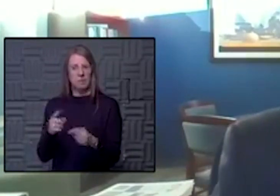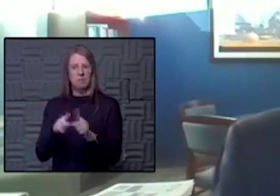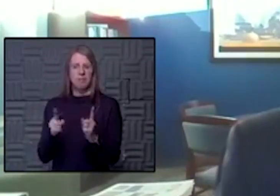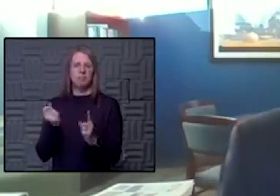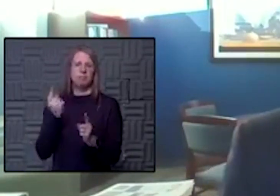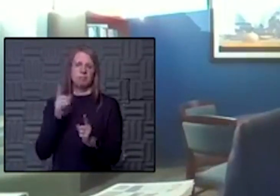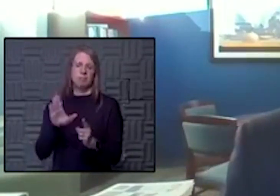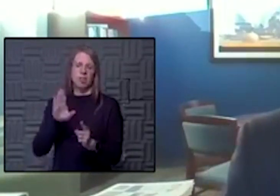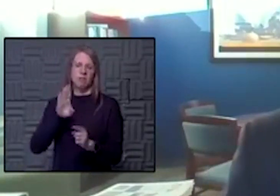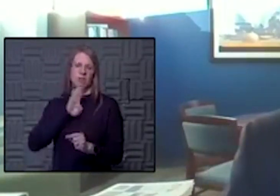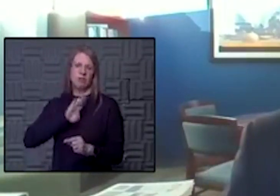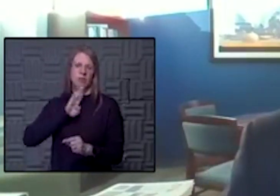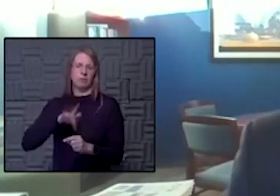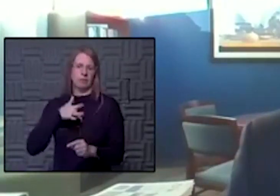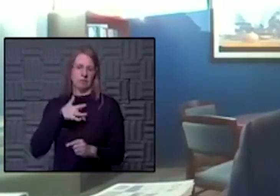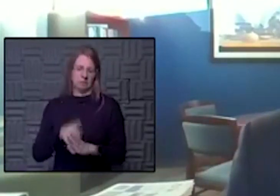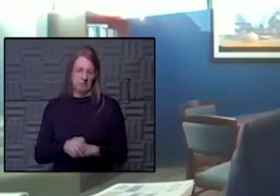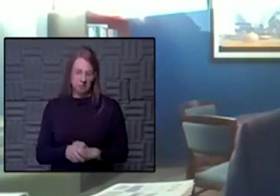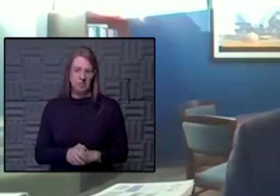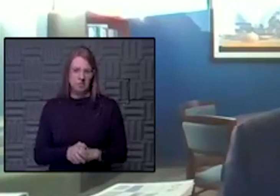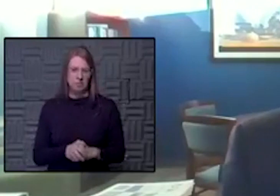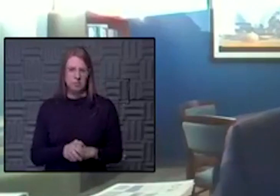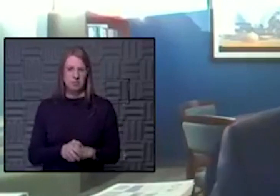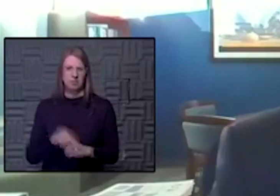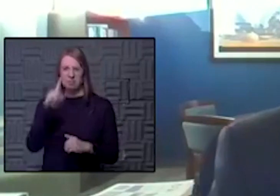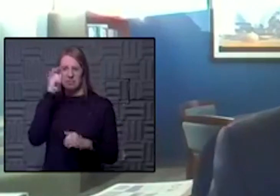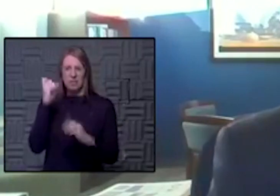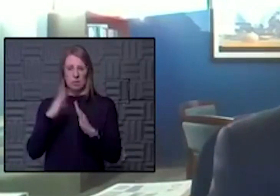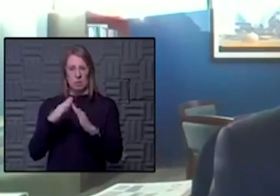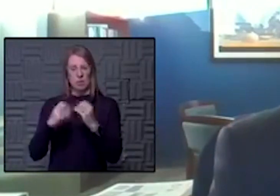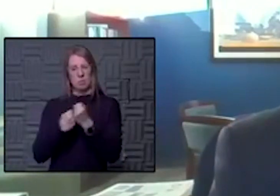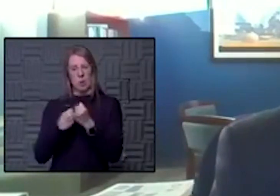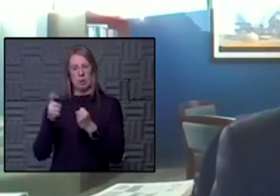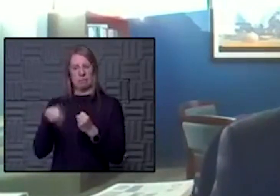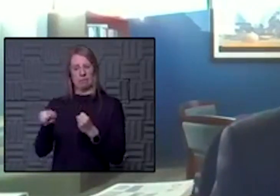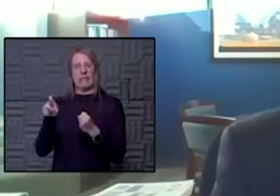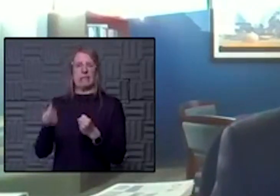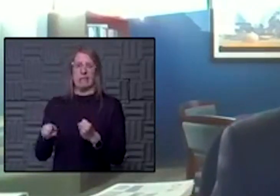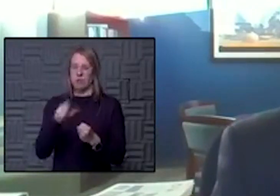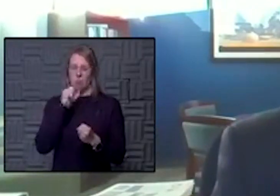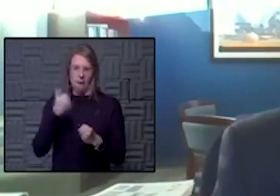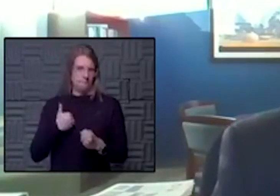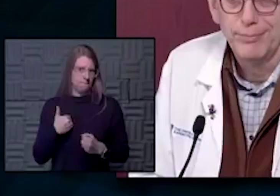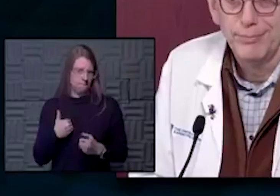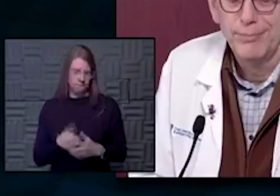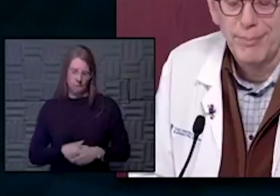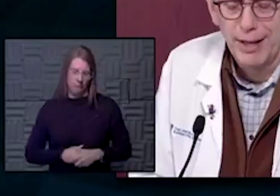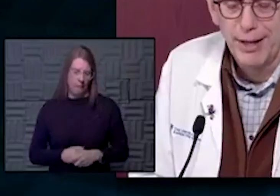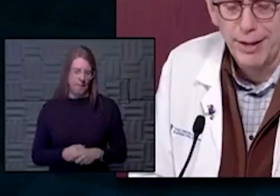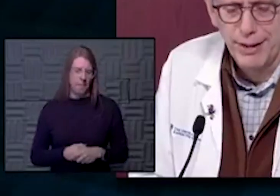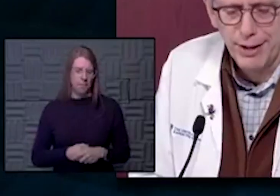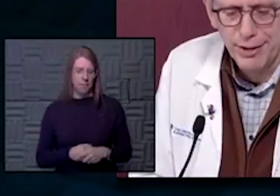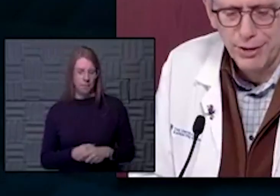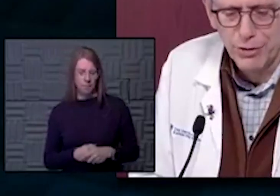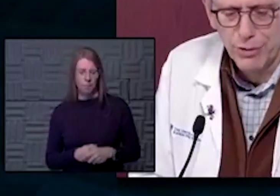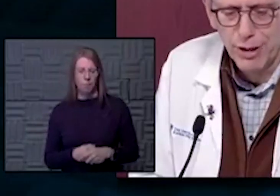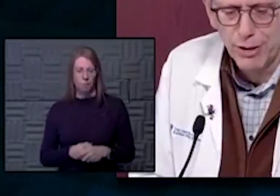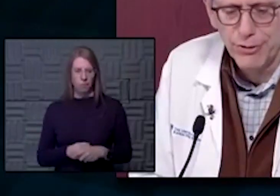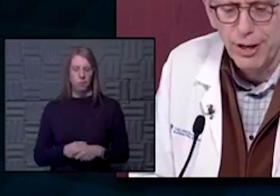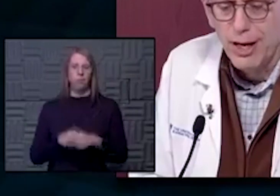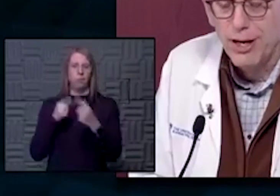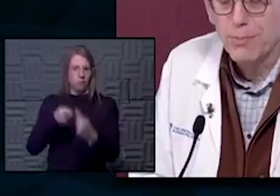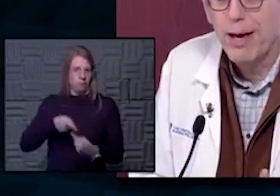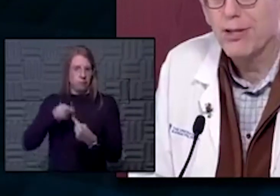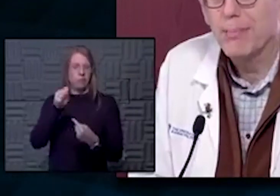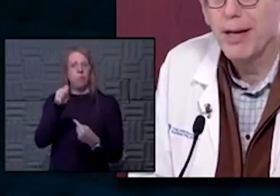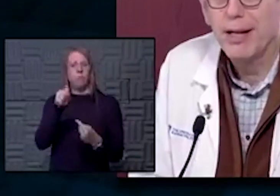in some places, not getting maybe the community support that they need to deal with this pandemic. Yeah, that is a struggle.